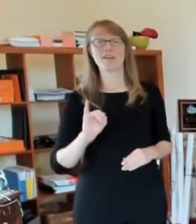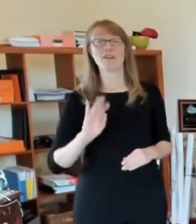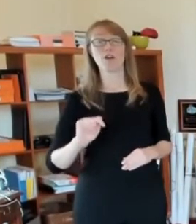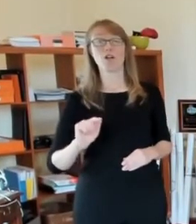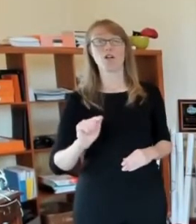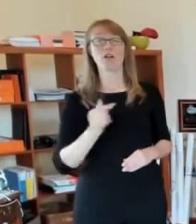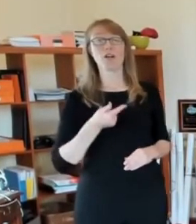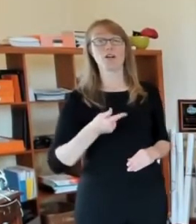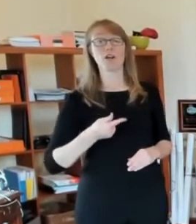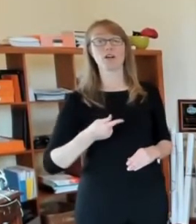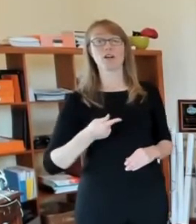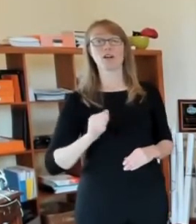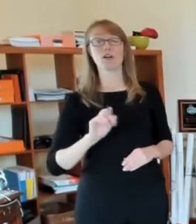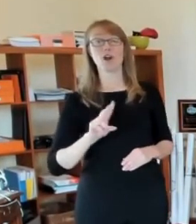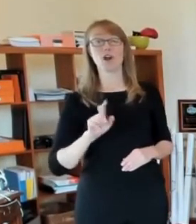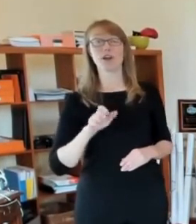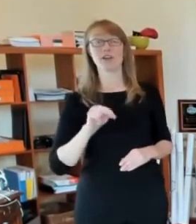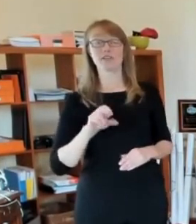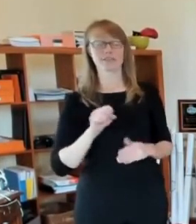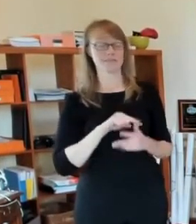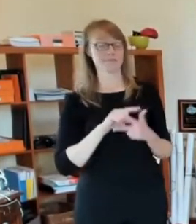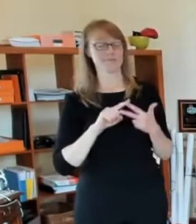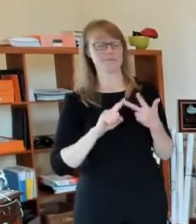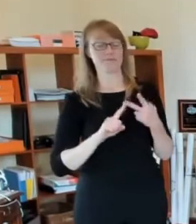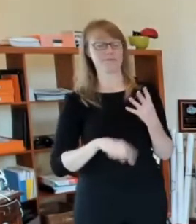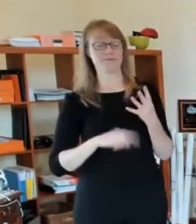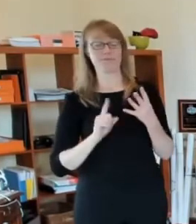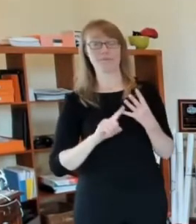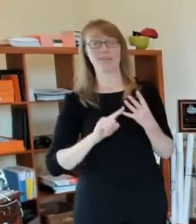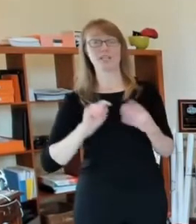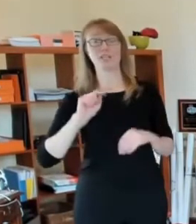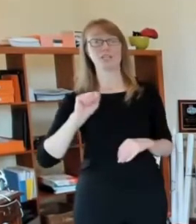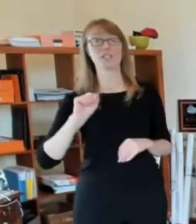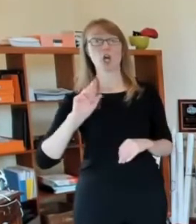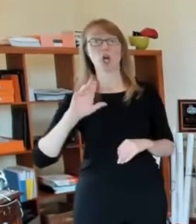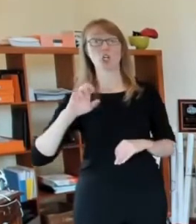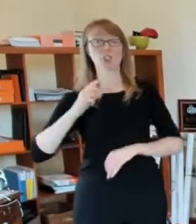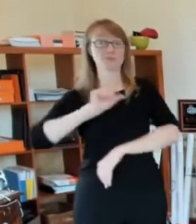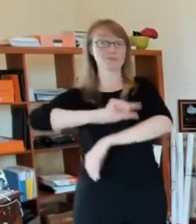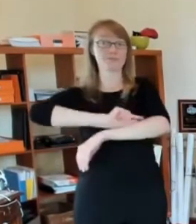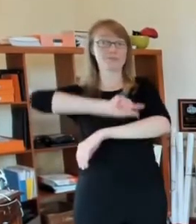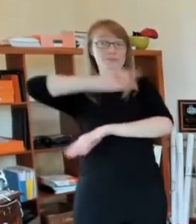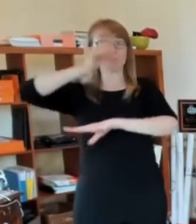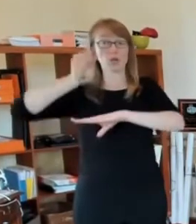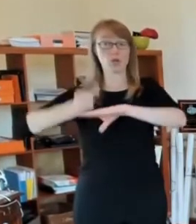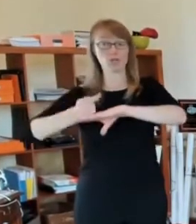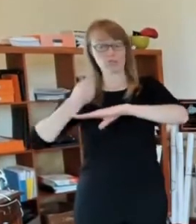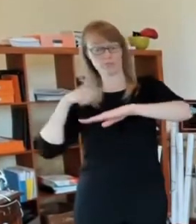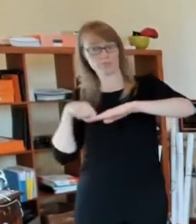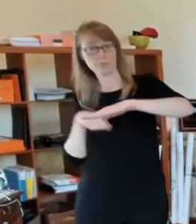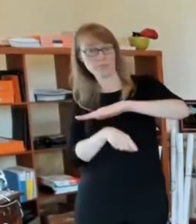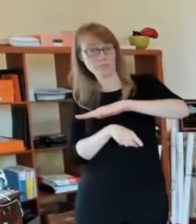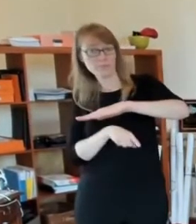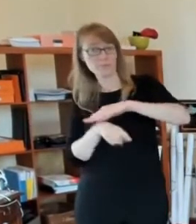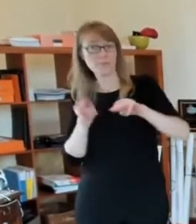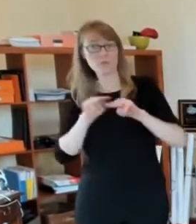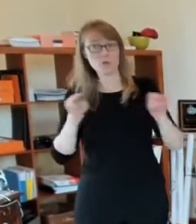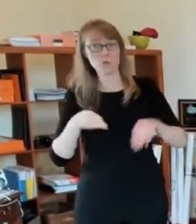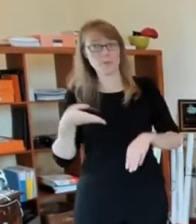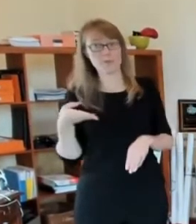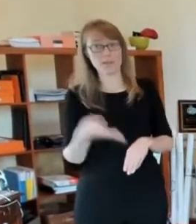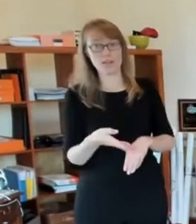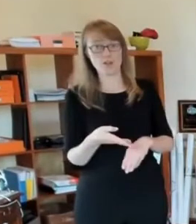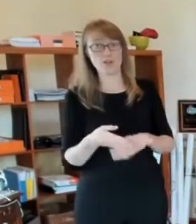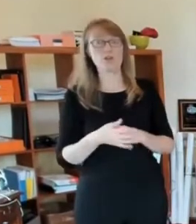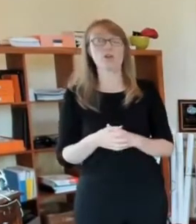places that are large venues. It's not a restaurant, even though it could be large,